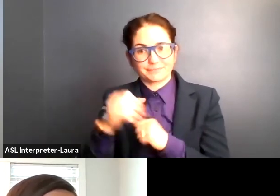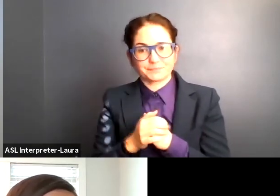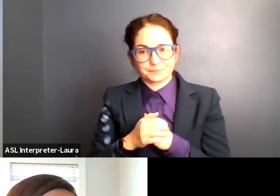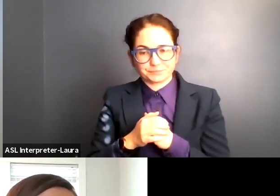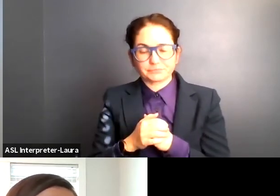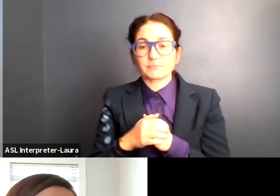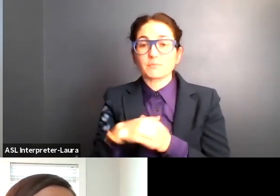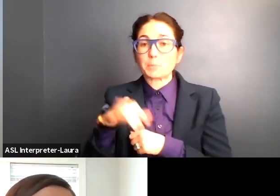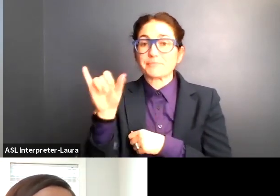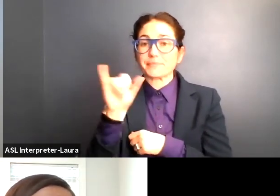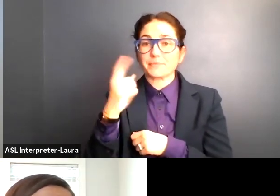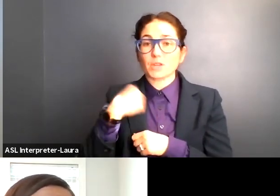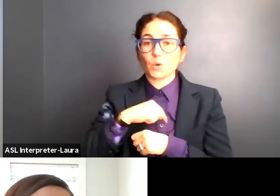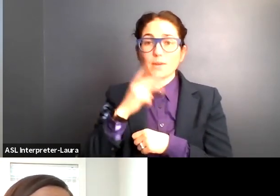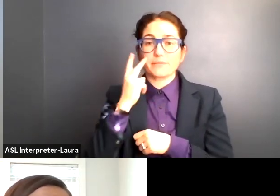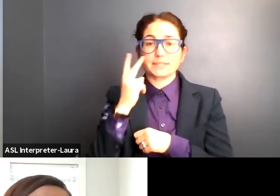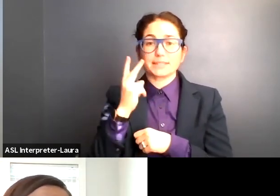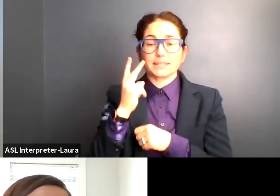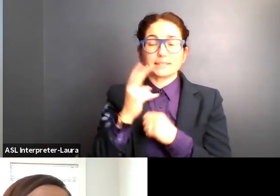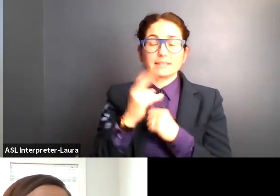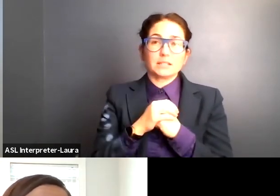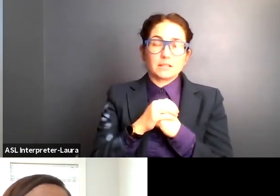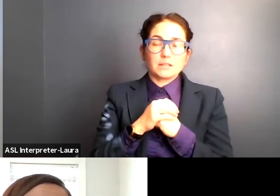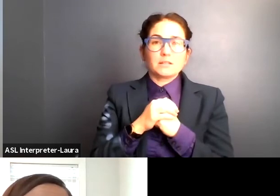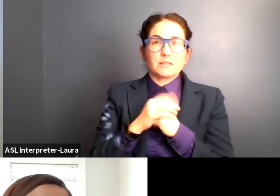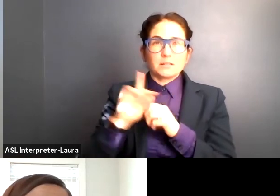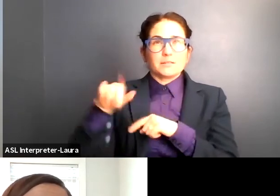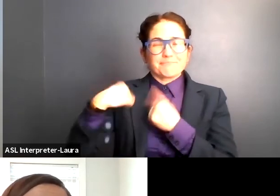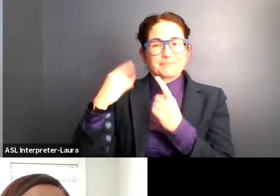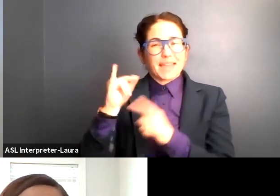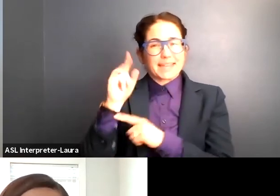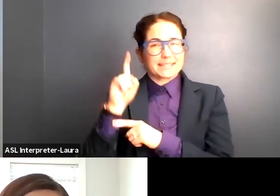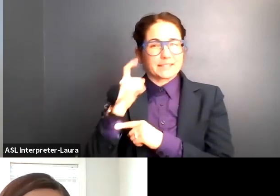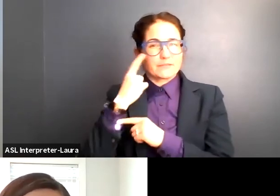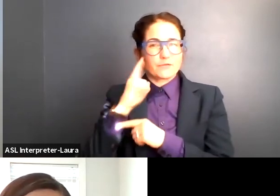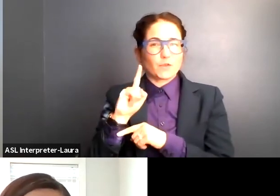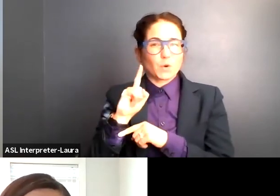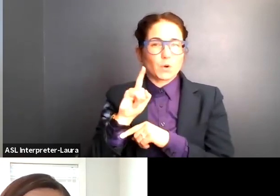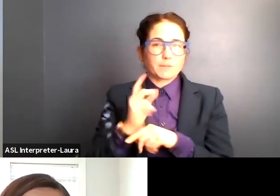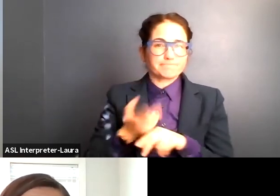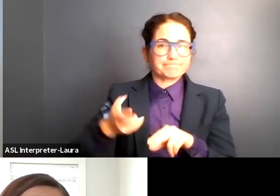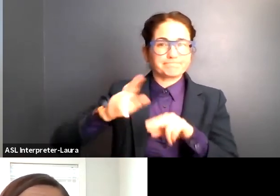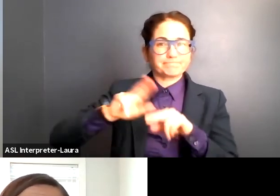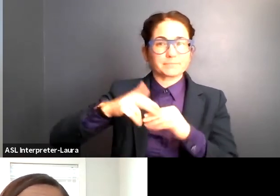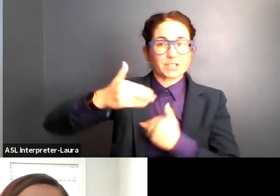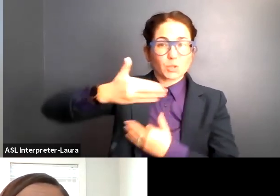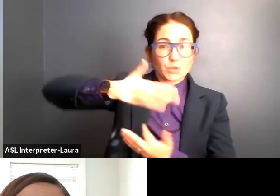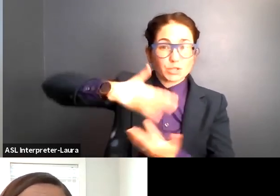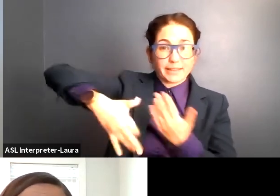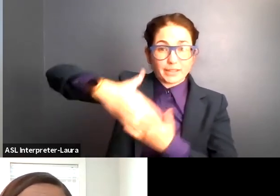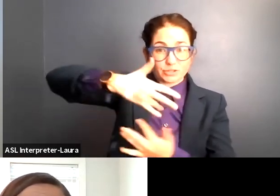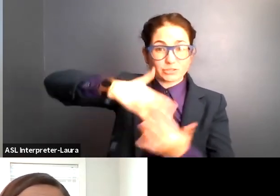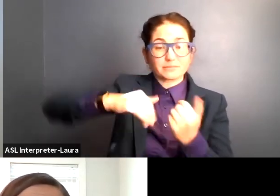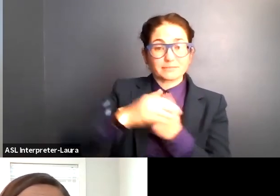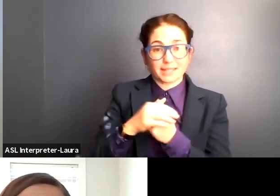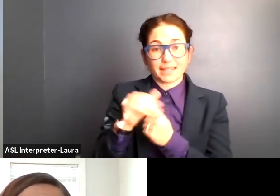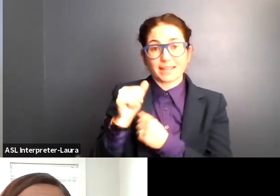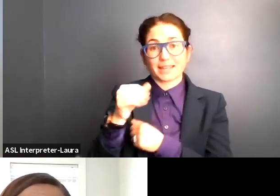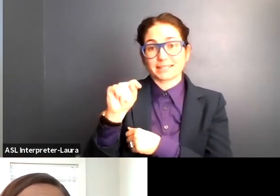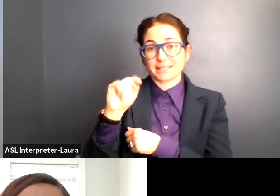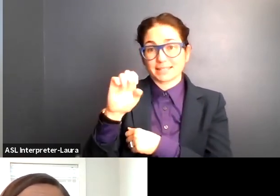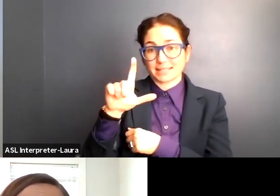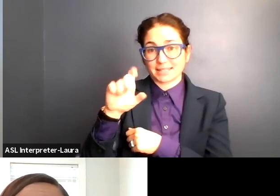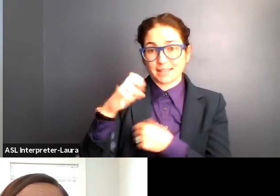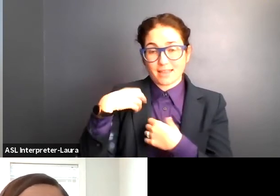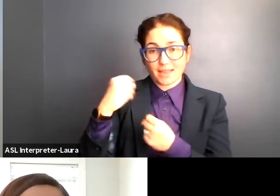you know, the need for increased socialization and telehealth access